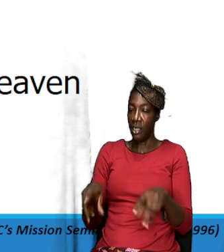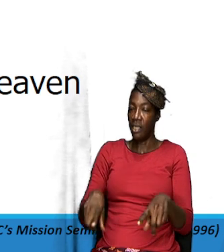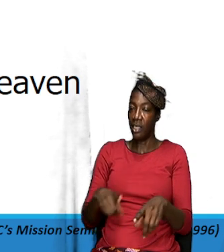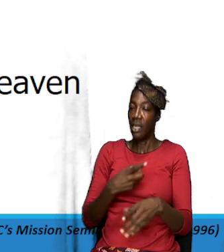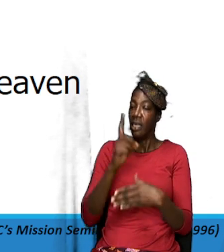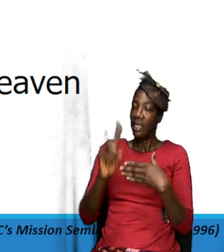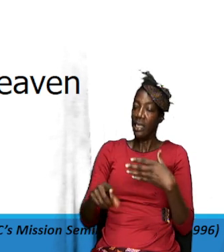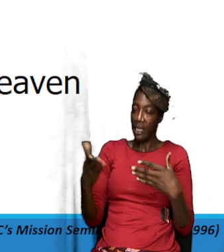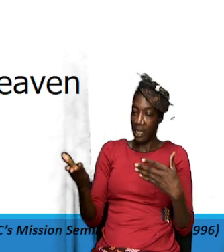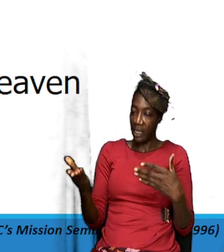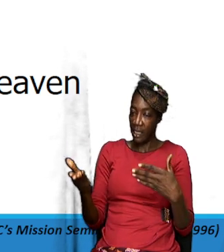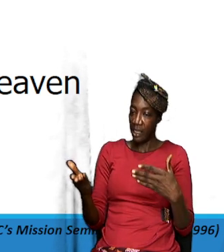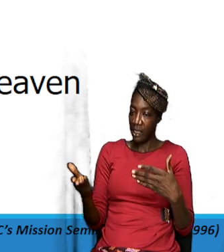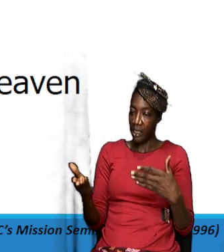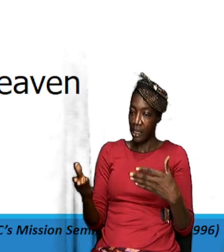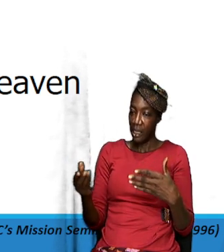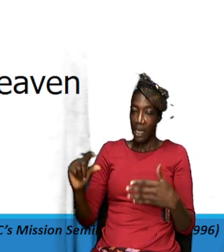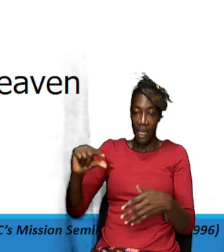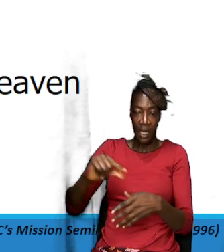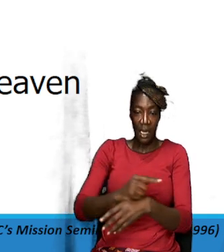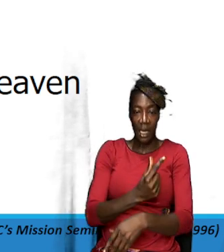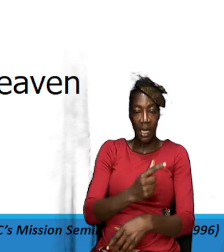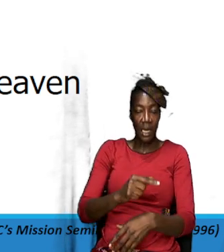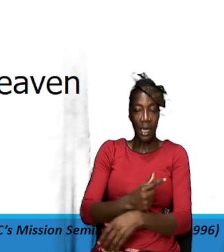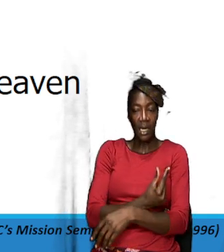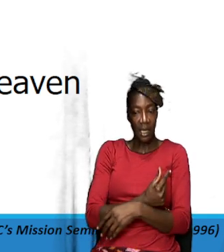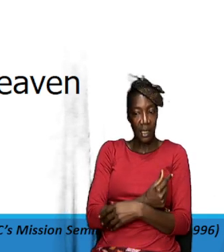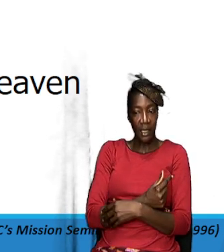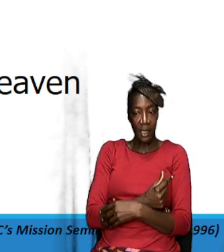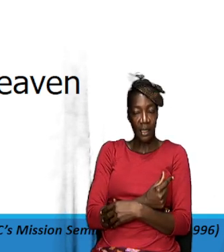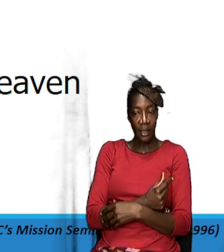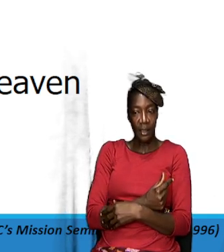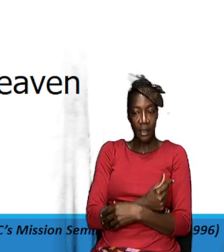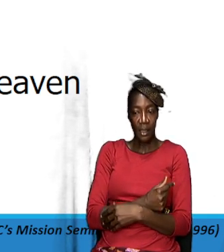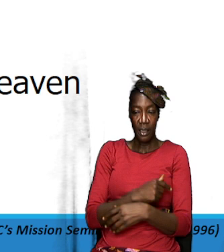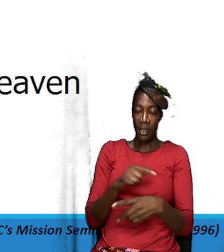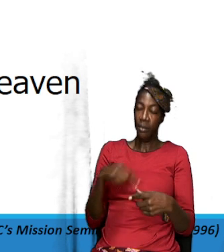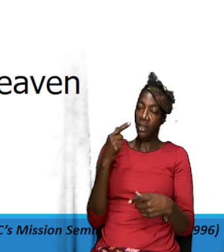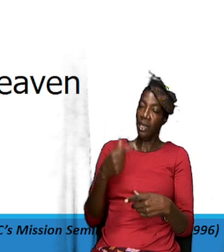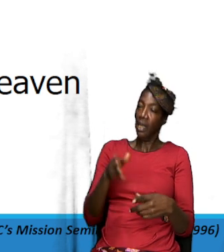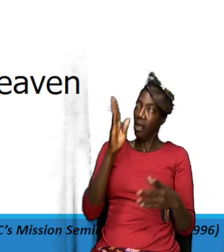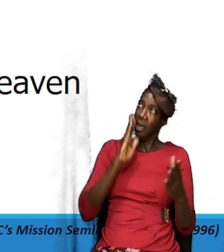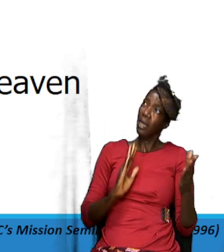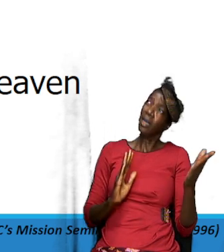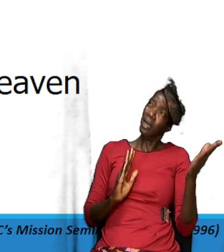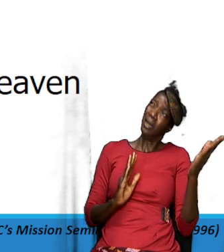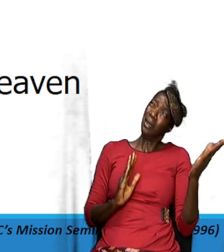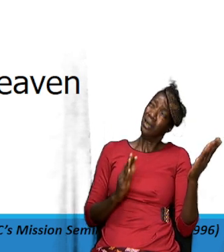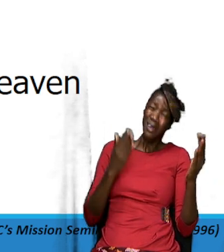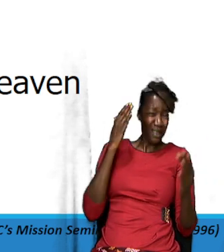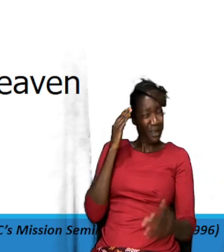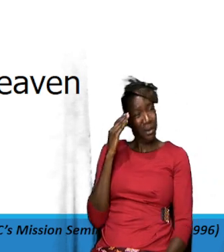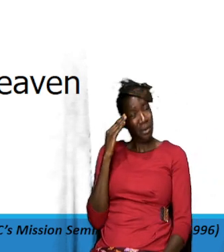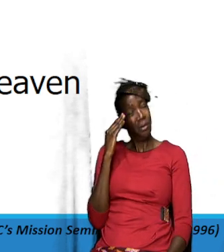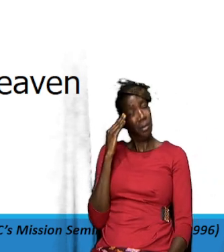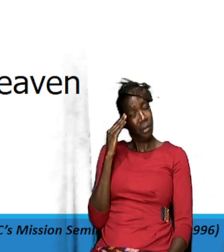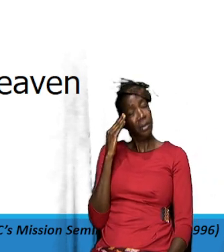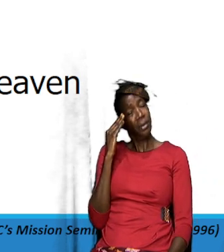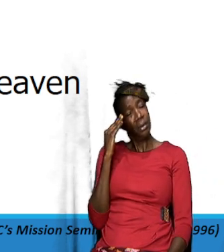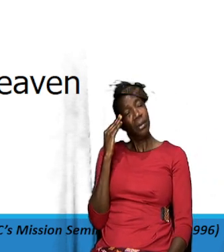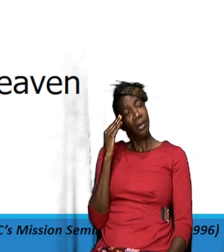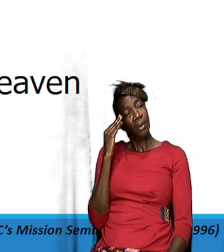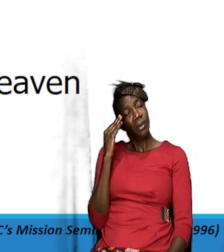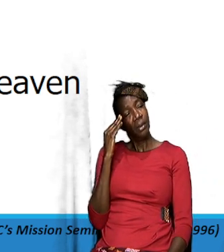at Gethsemane when he said God you know he said he said